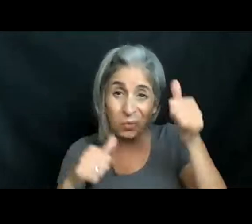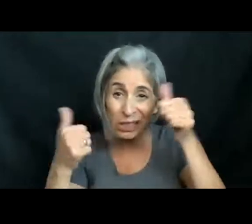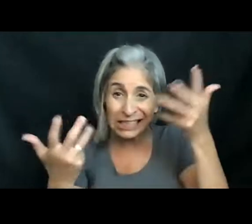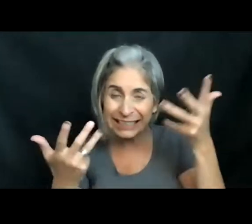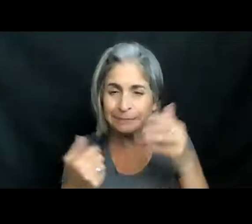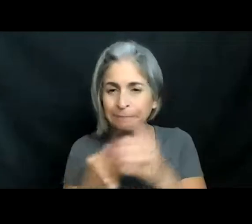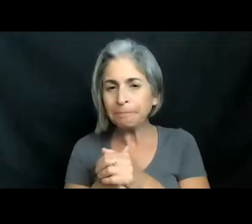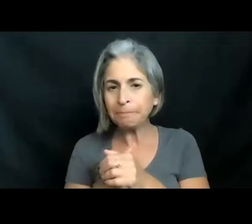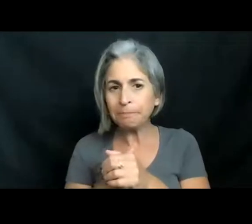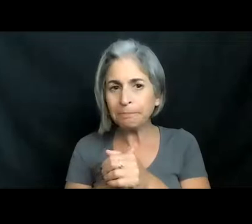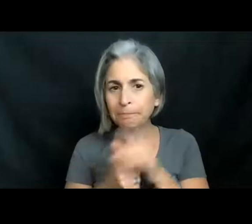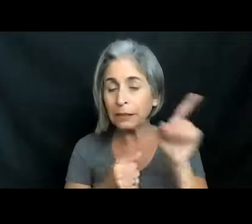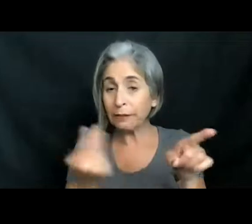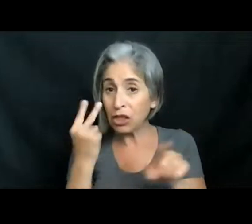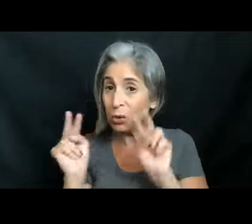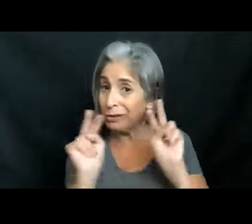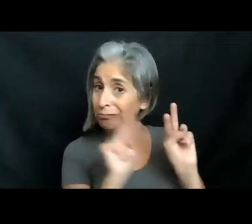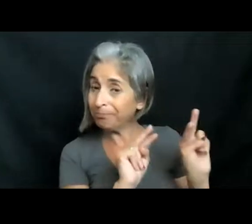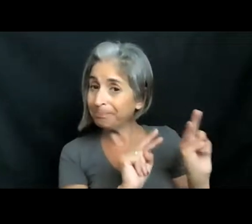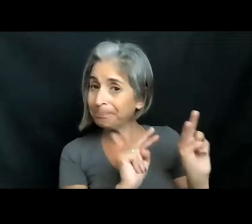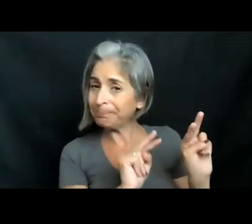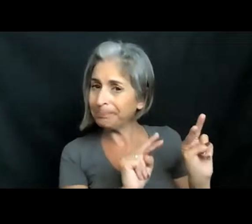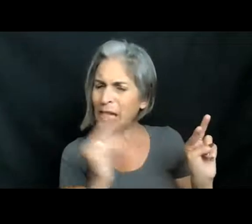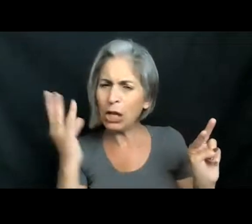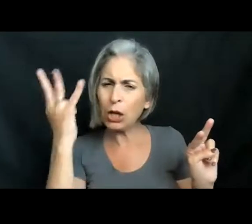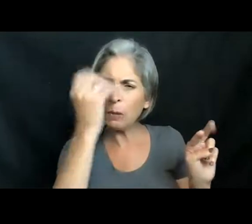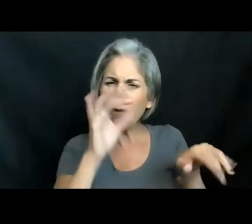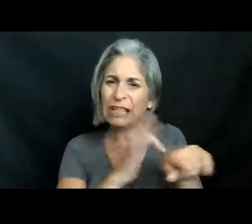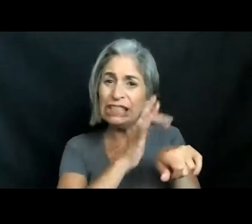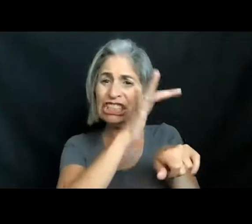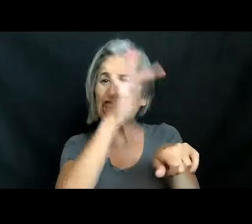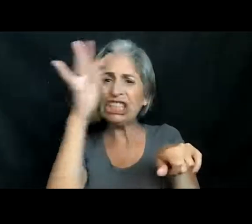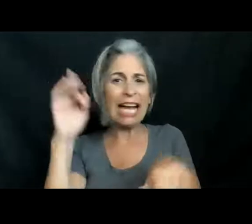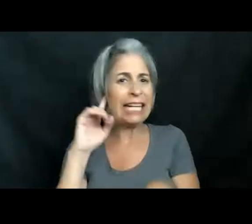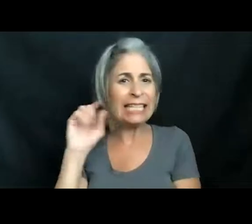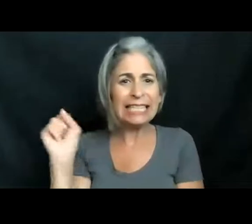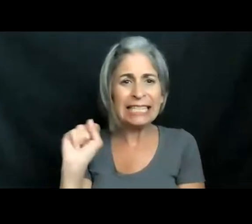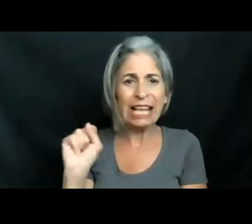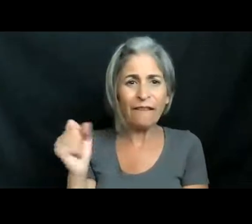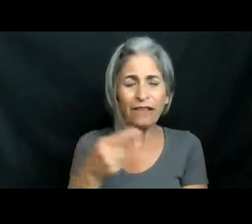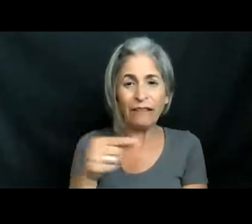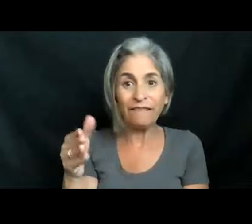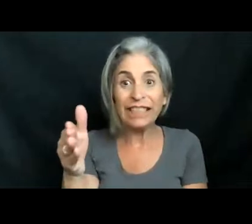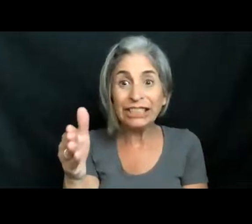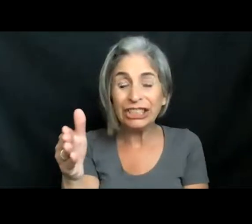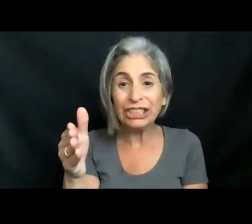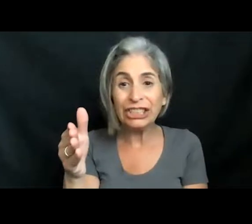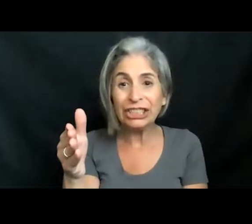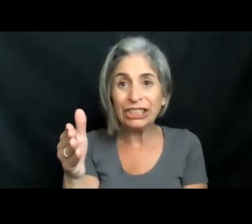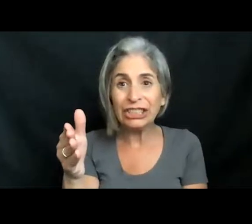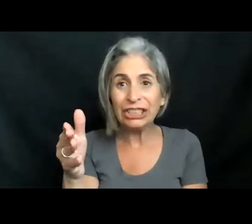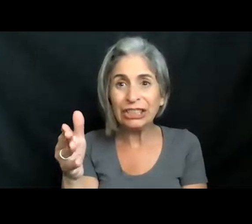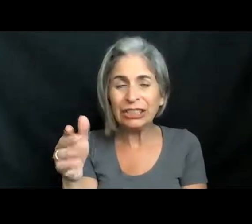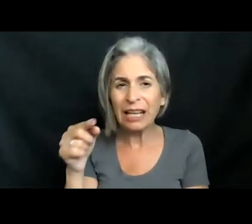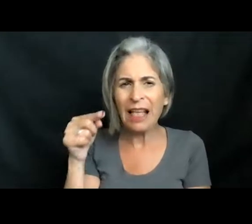see up here, there is a beautiful shiny silver bit. That is actually his swim bladder.